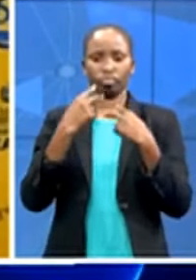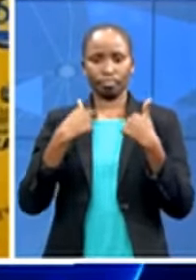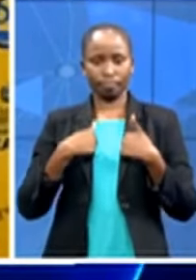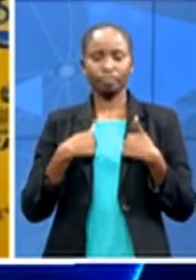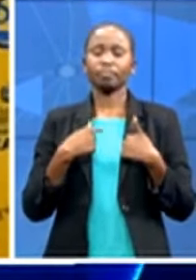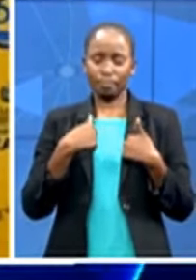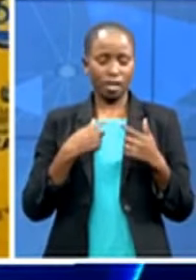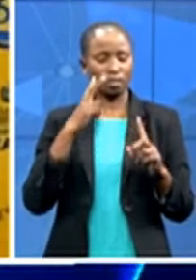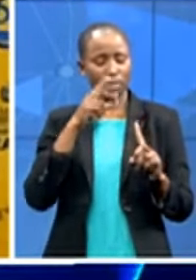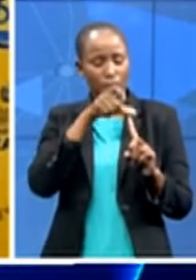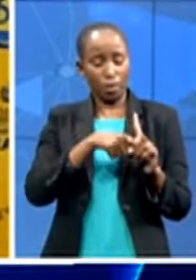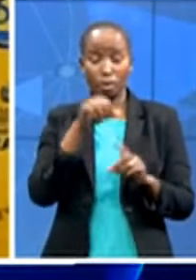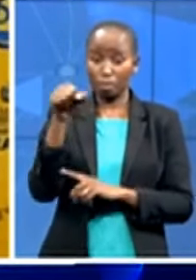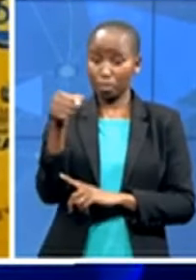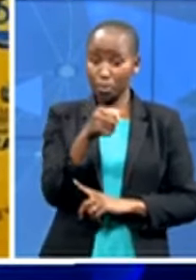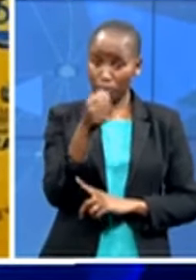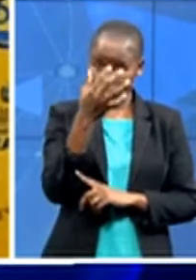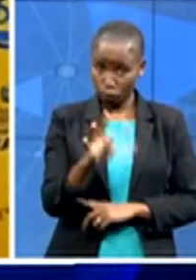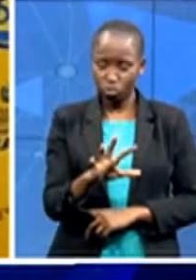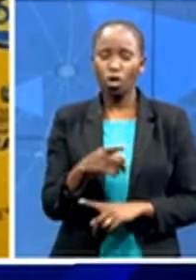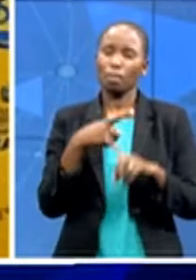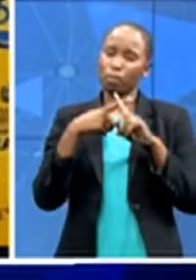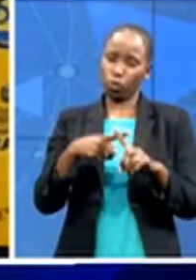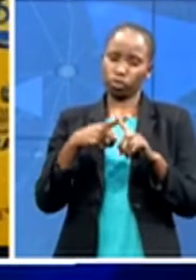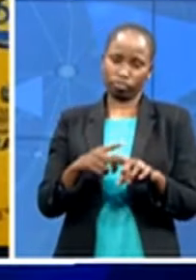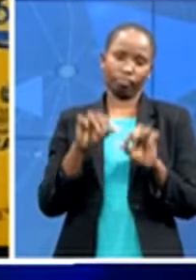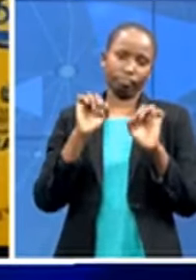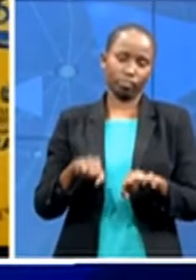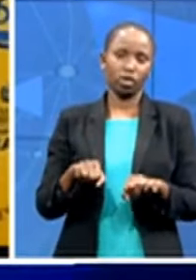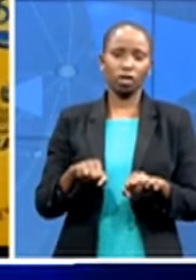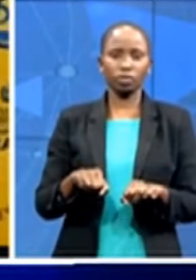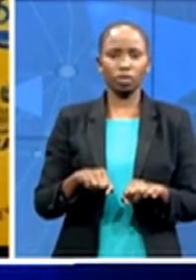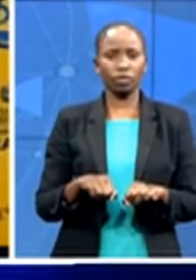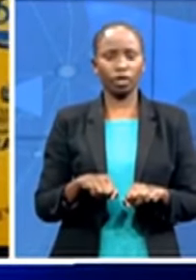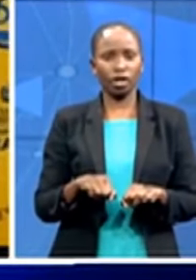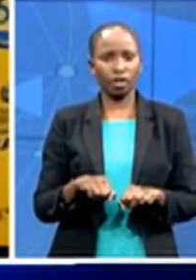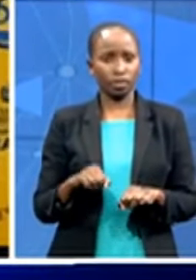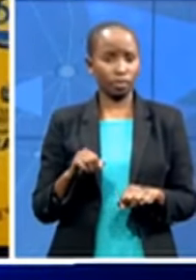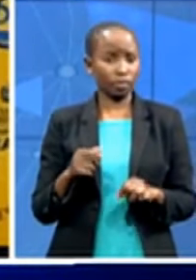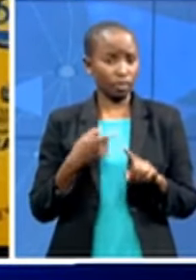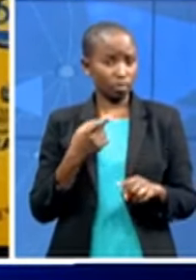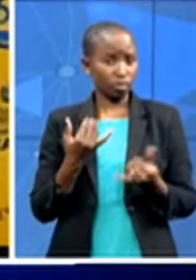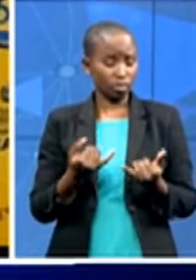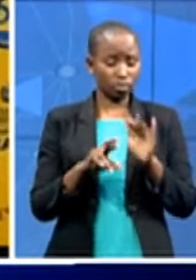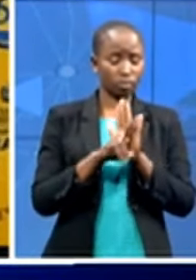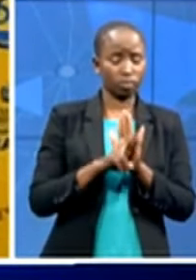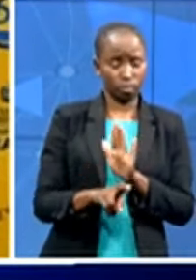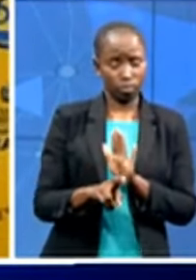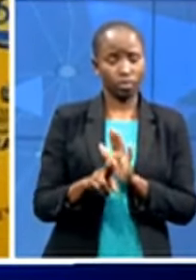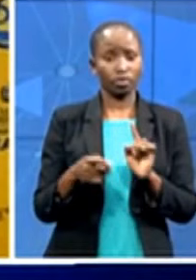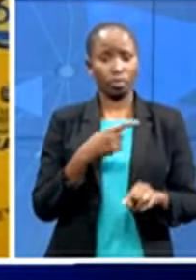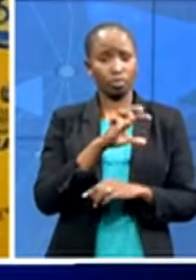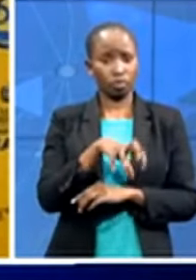because as a provincial a government representing health at a provincial level i will continue